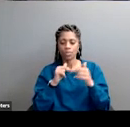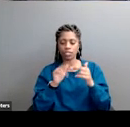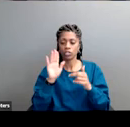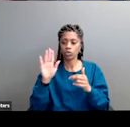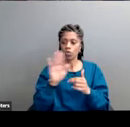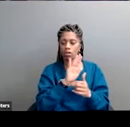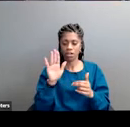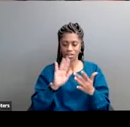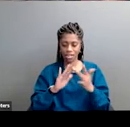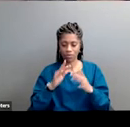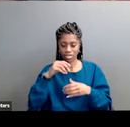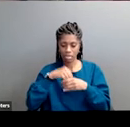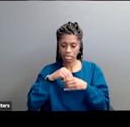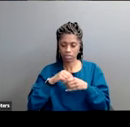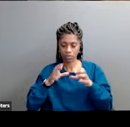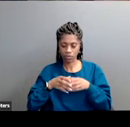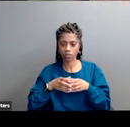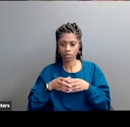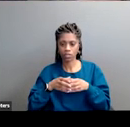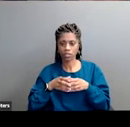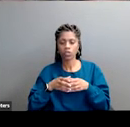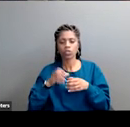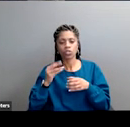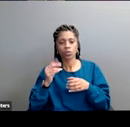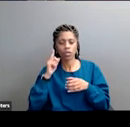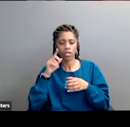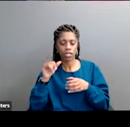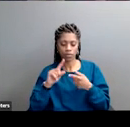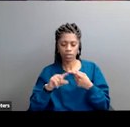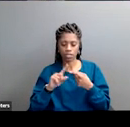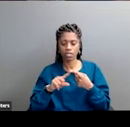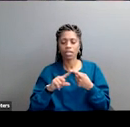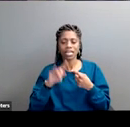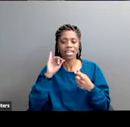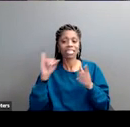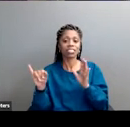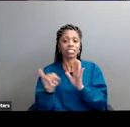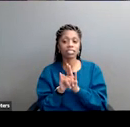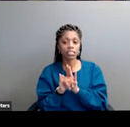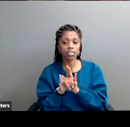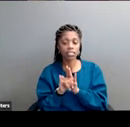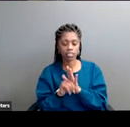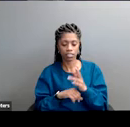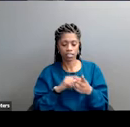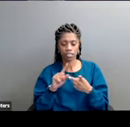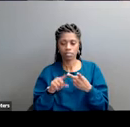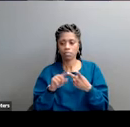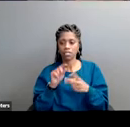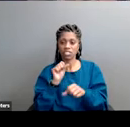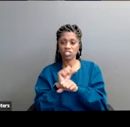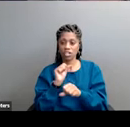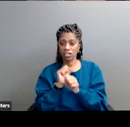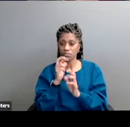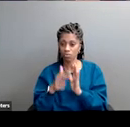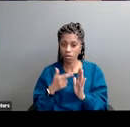network within the network and we really kind of parse them in three ways so it's based on a shared identity could be based on a shared job role maybe you